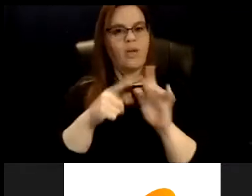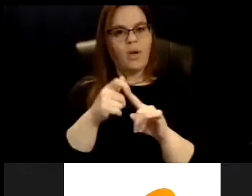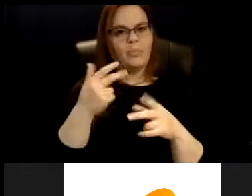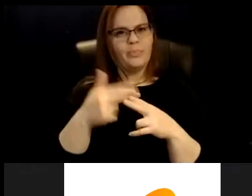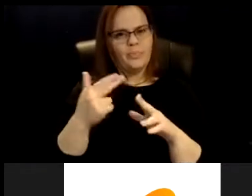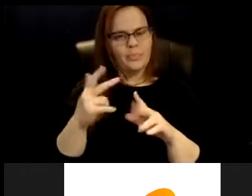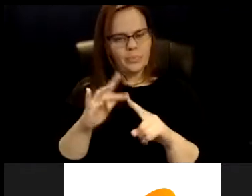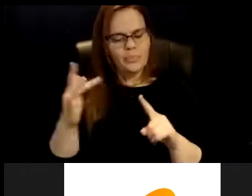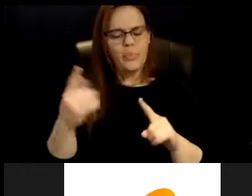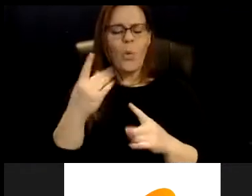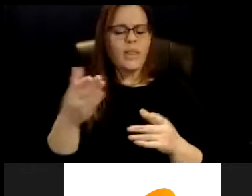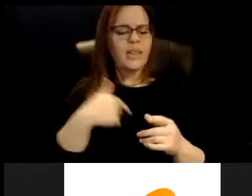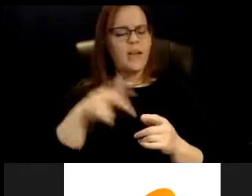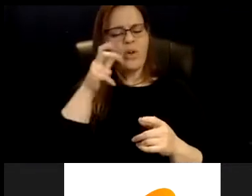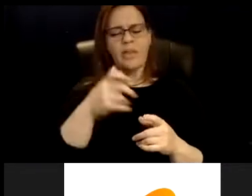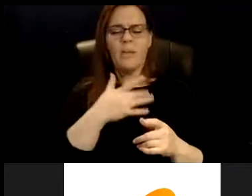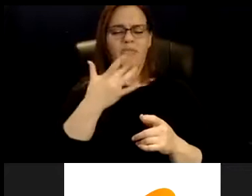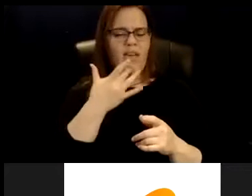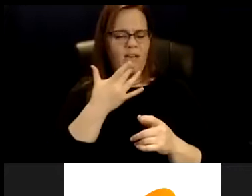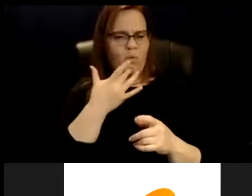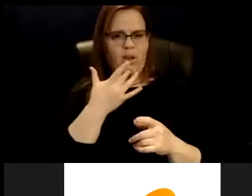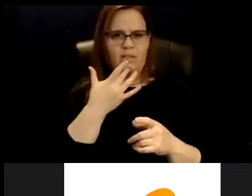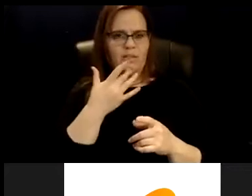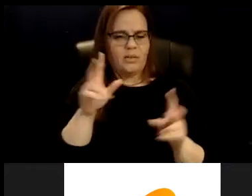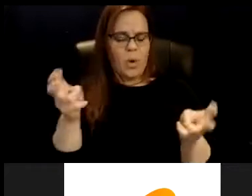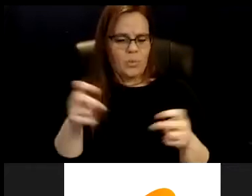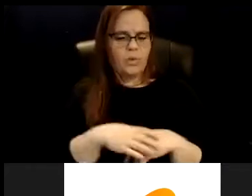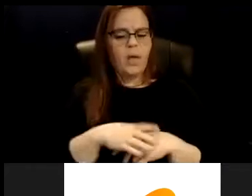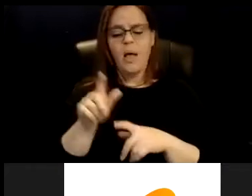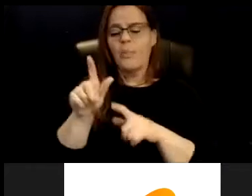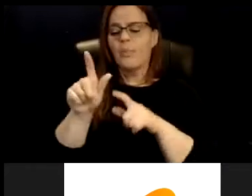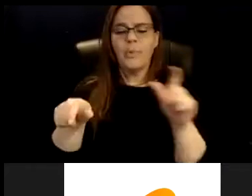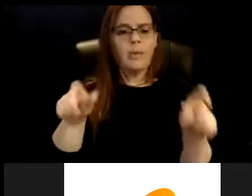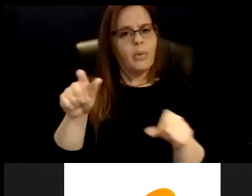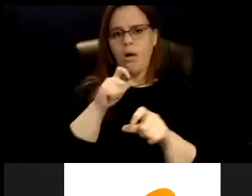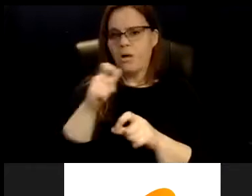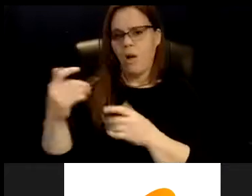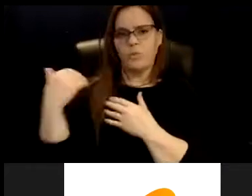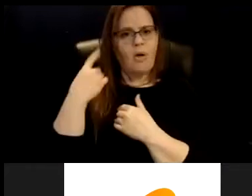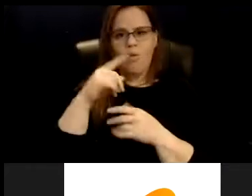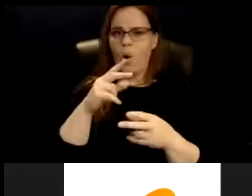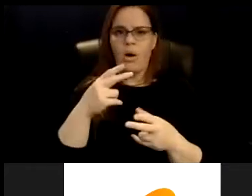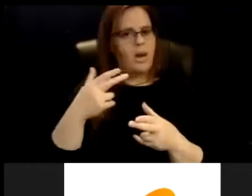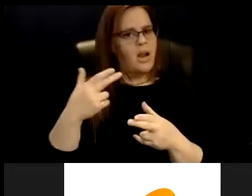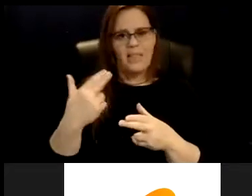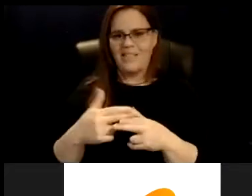one of my favorite quotes is that people are not responsible for the stereotype that you have created about